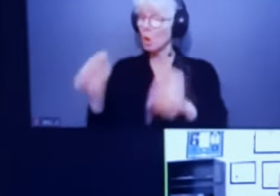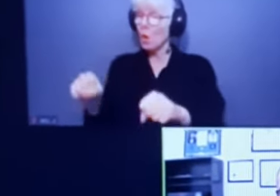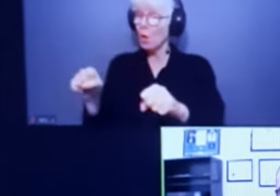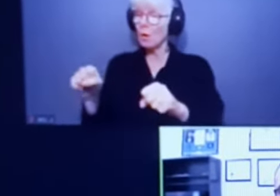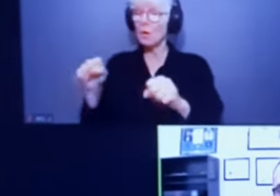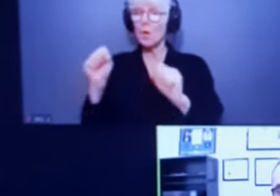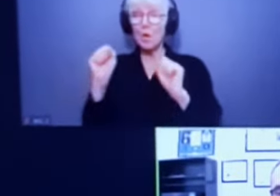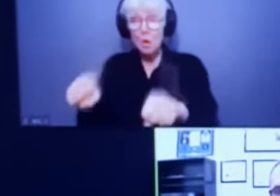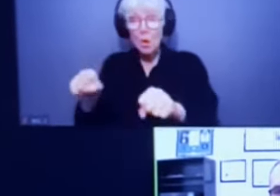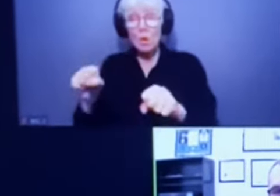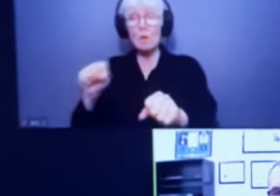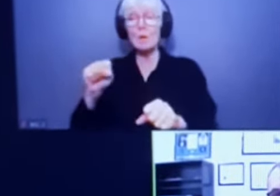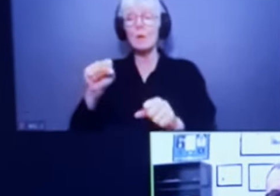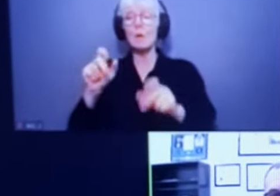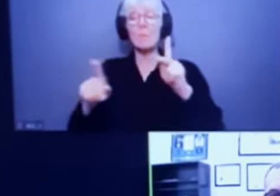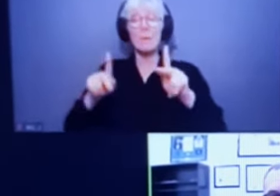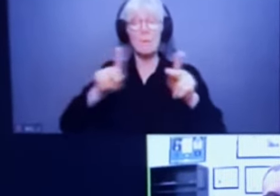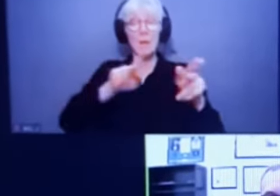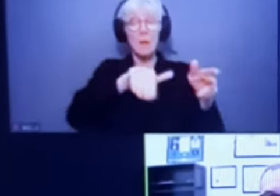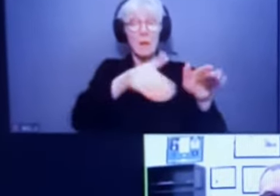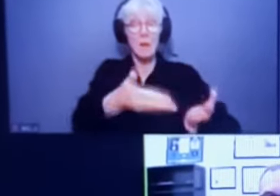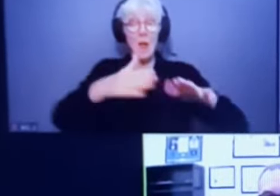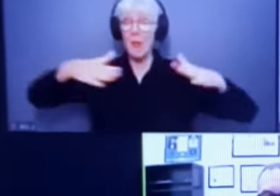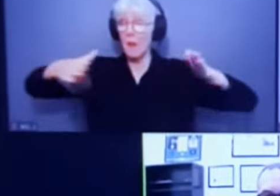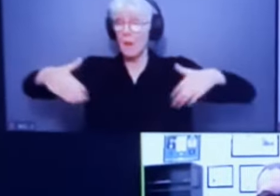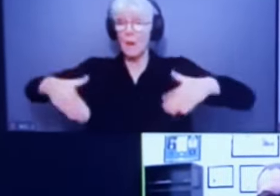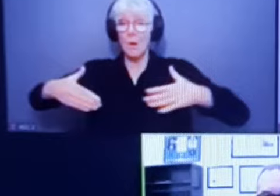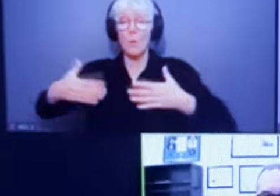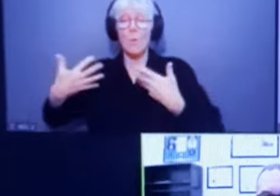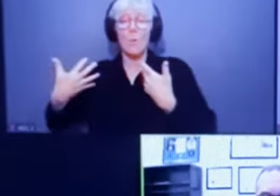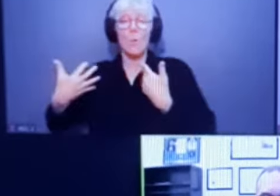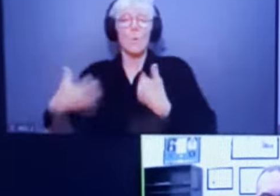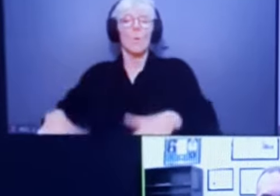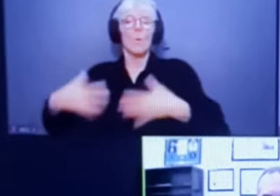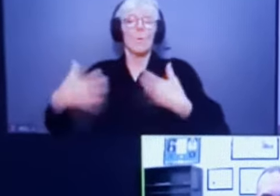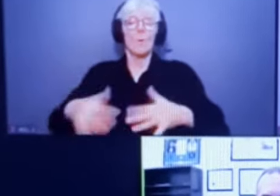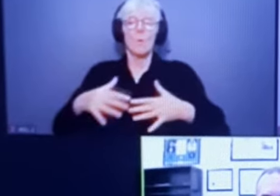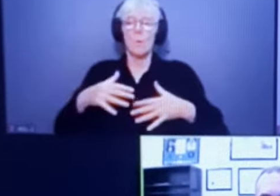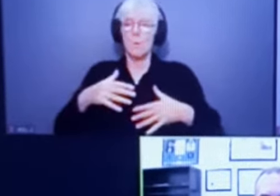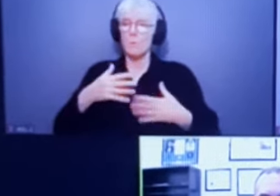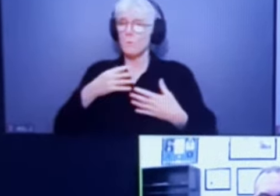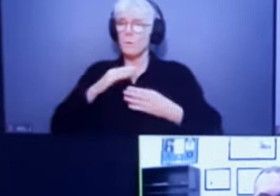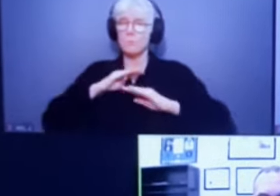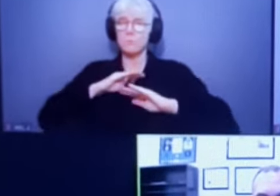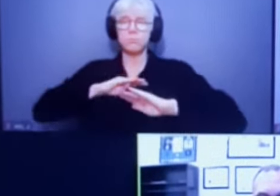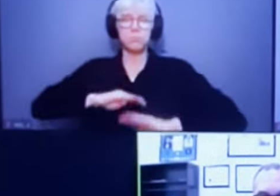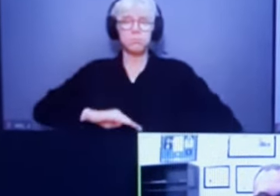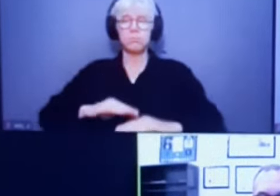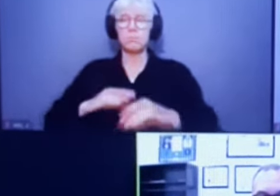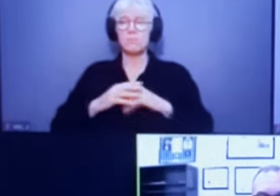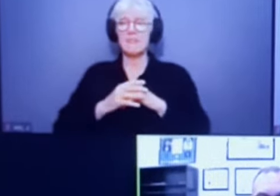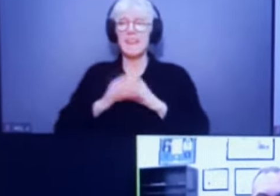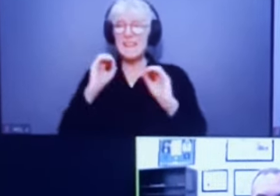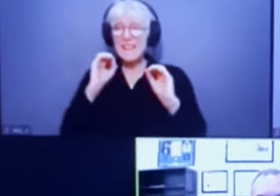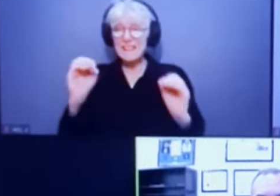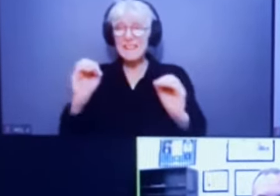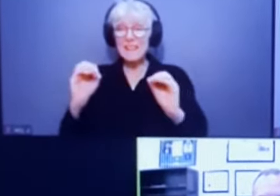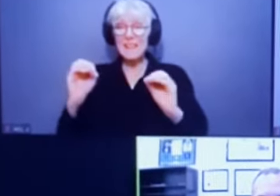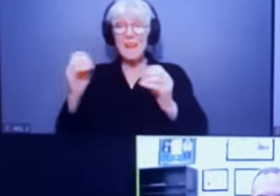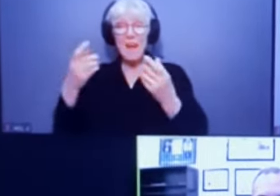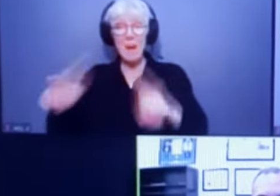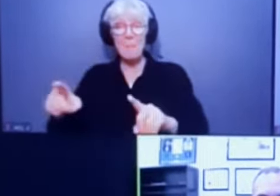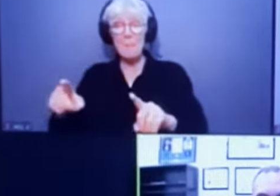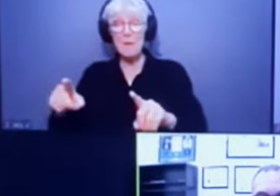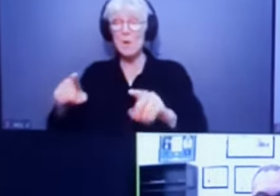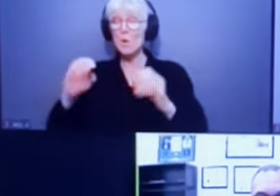life. None of that has occurred over the last four days. Let me repeat, no